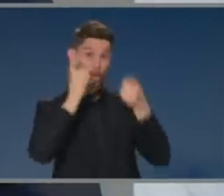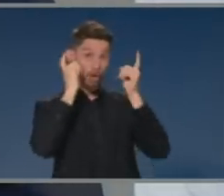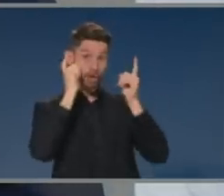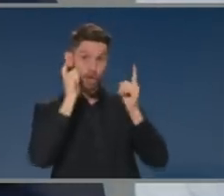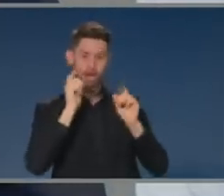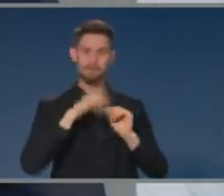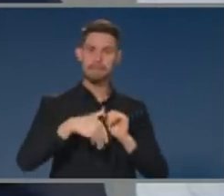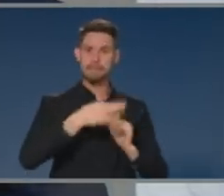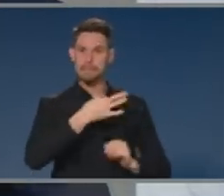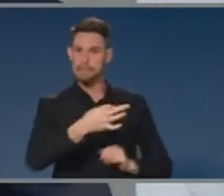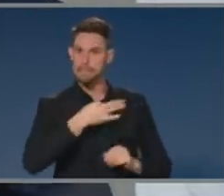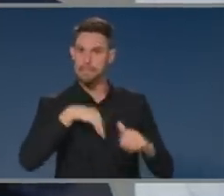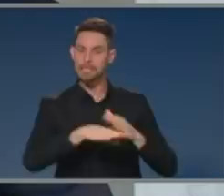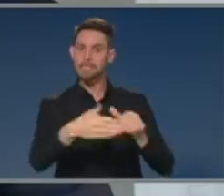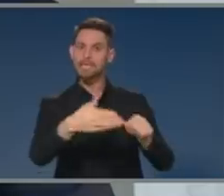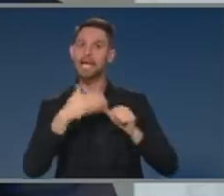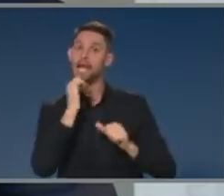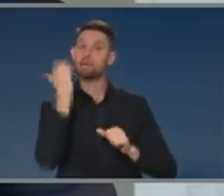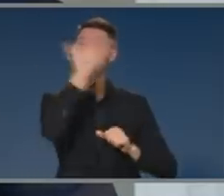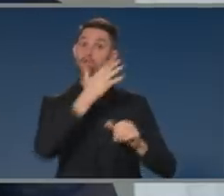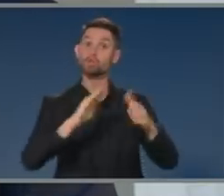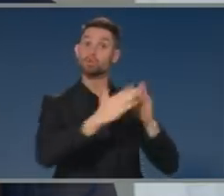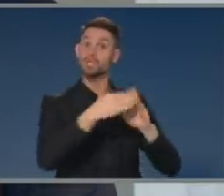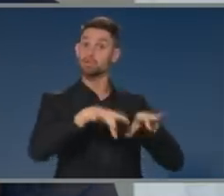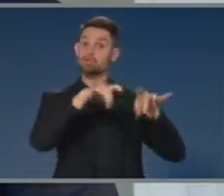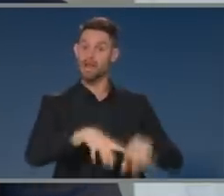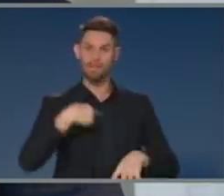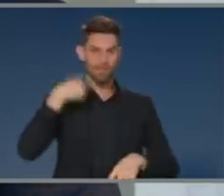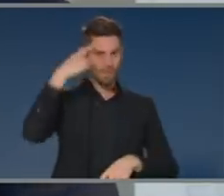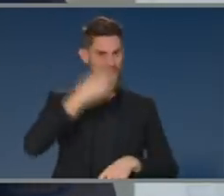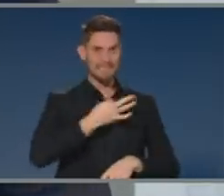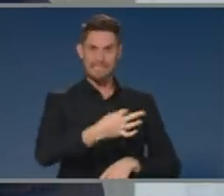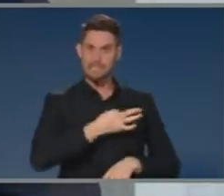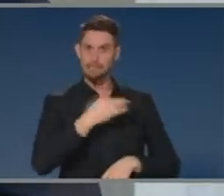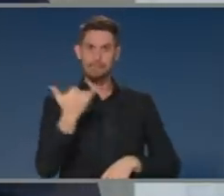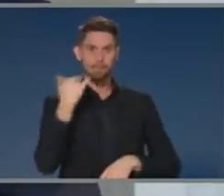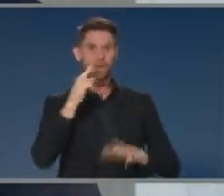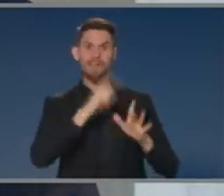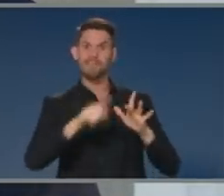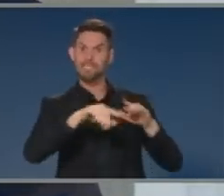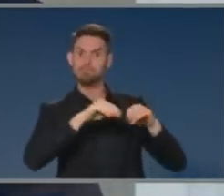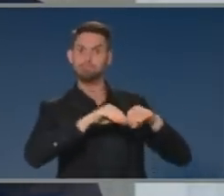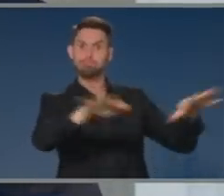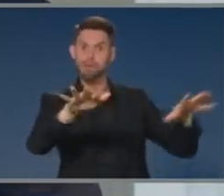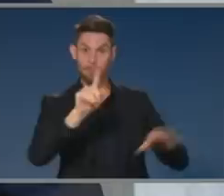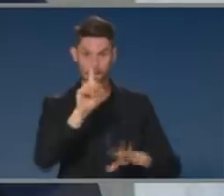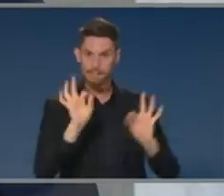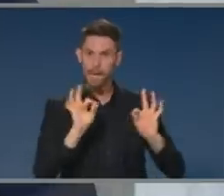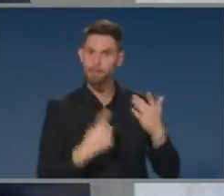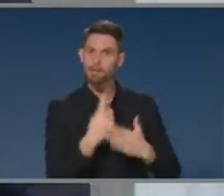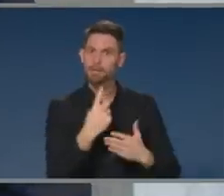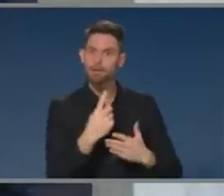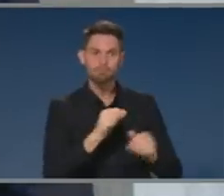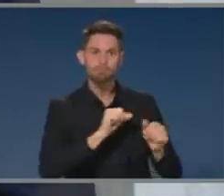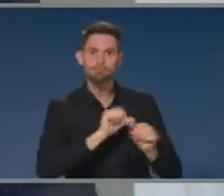occurred in Indigenous communities around Australia. And to our Indigenous leaders in each and every one of those hundreds of communities, thank